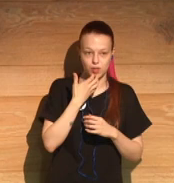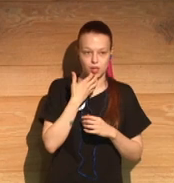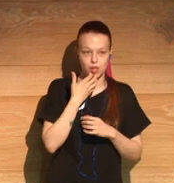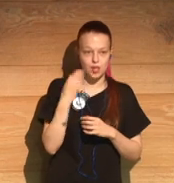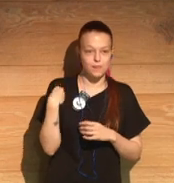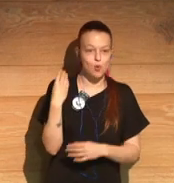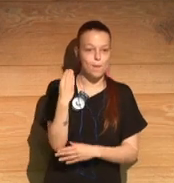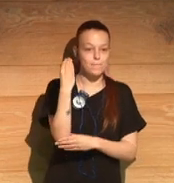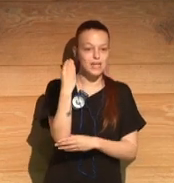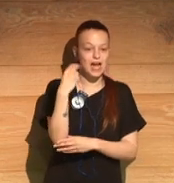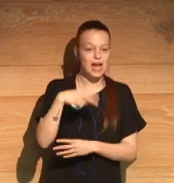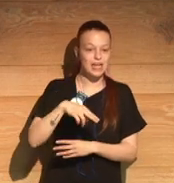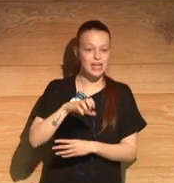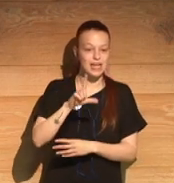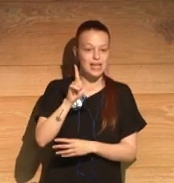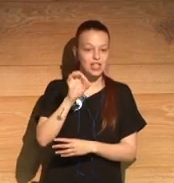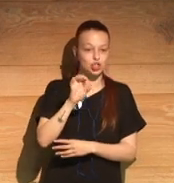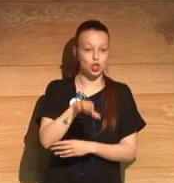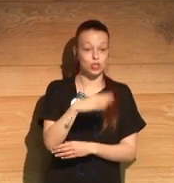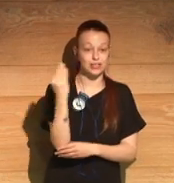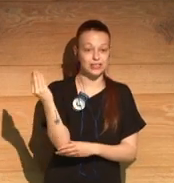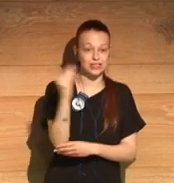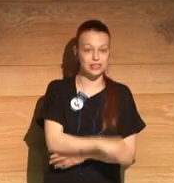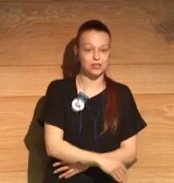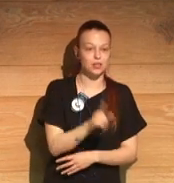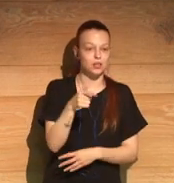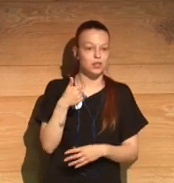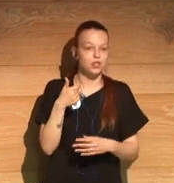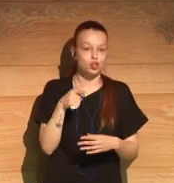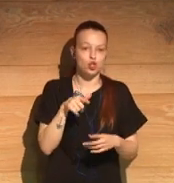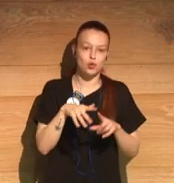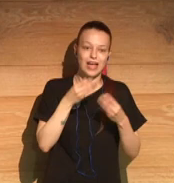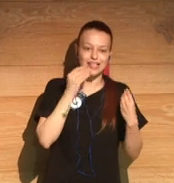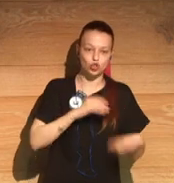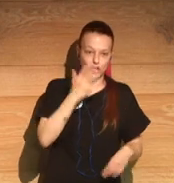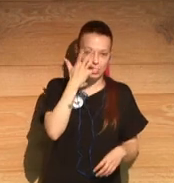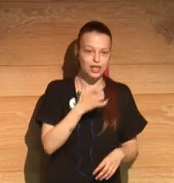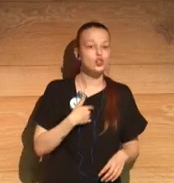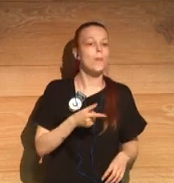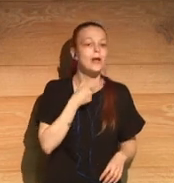such as the Nelson's column, destruction of Nelson's column, which is a tragic story.